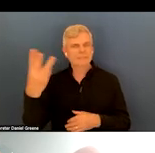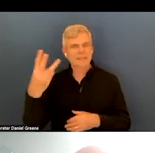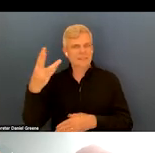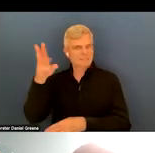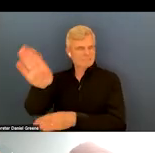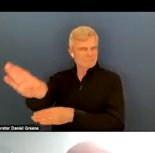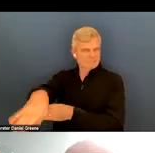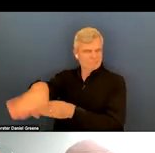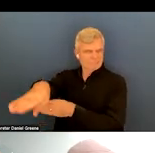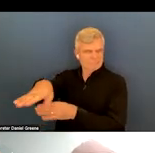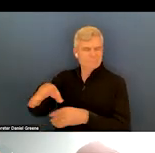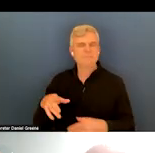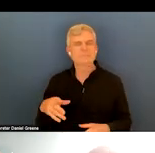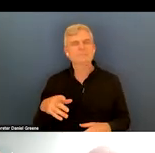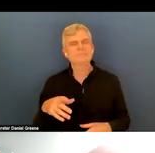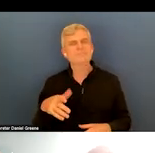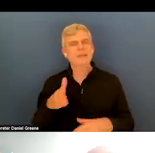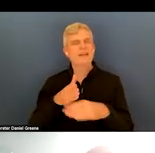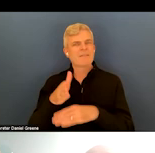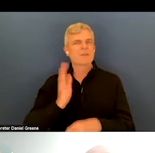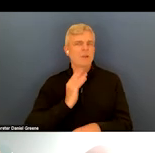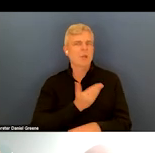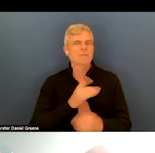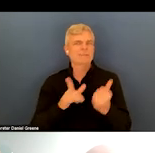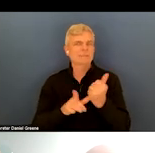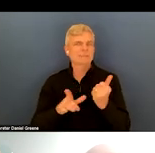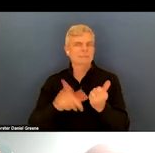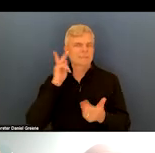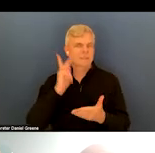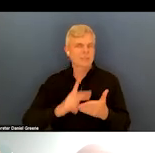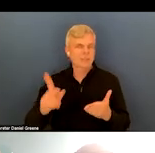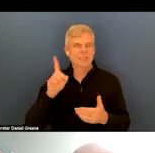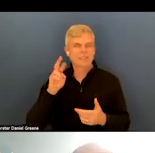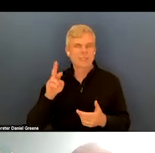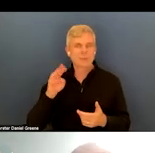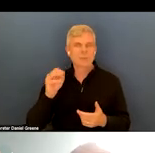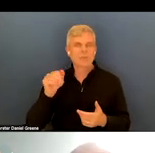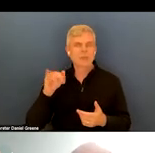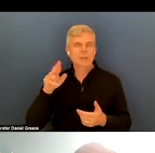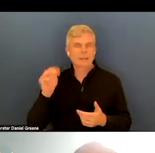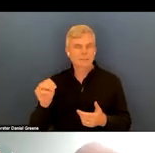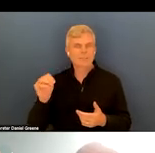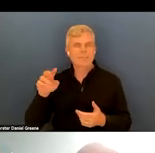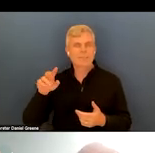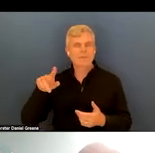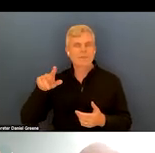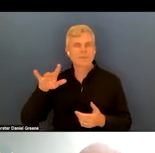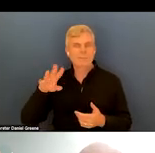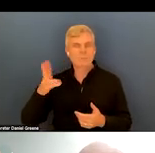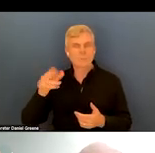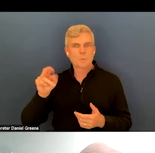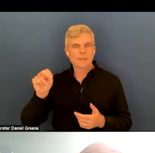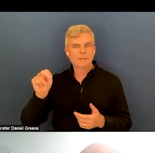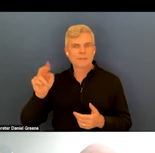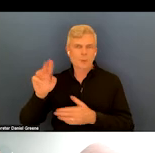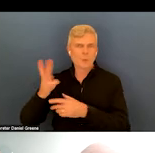after our assistant secretary, Dr. Miriam Delfin-Rittman participates on the